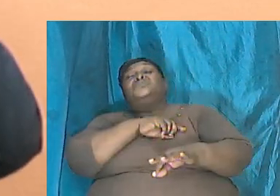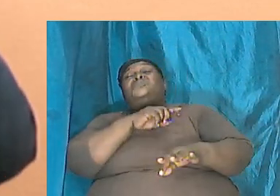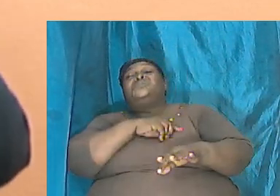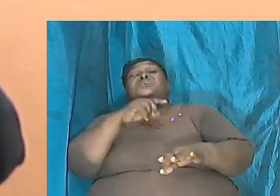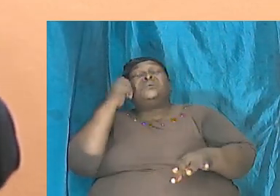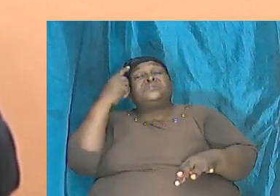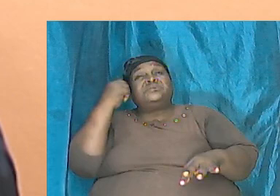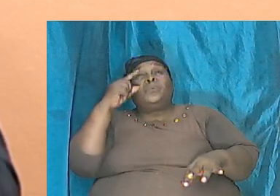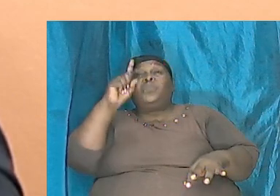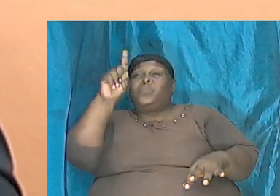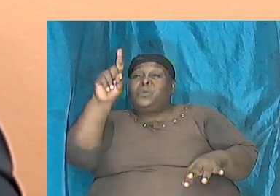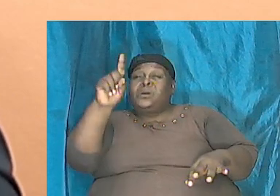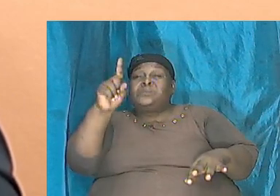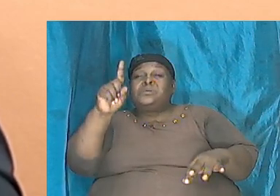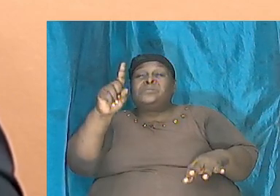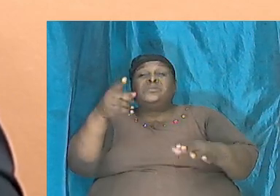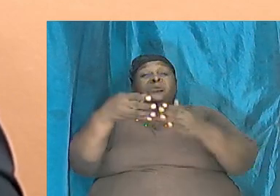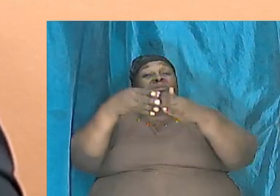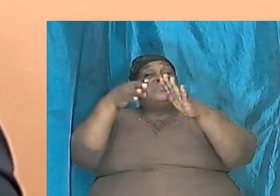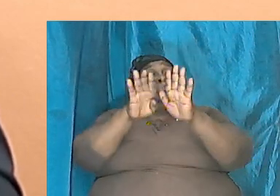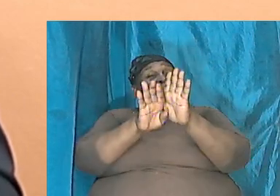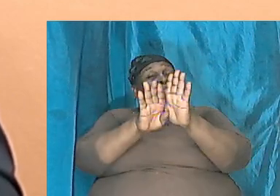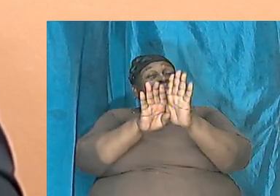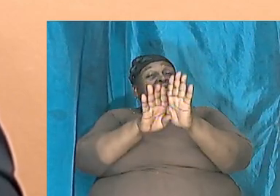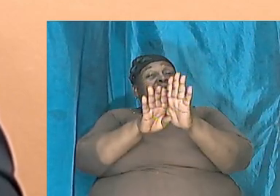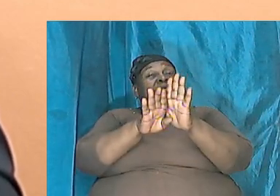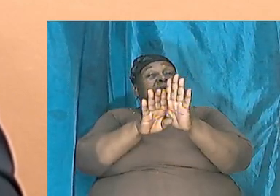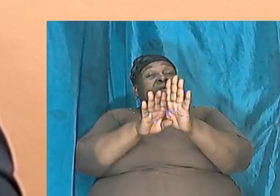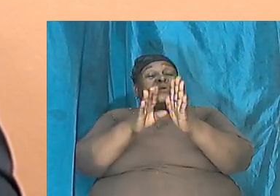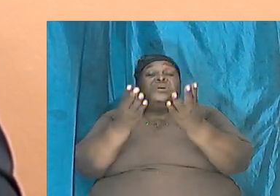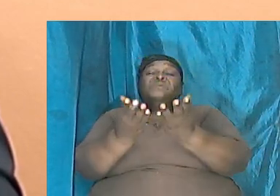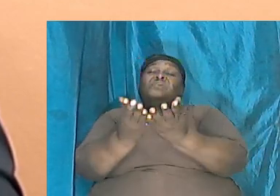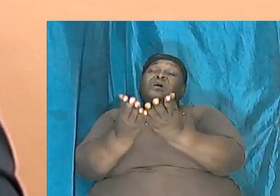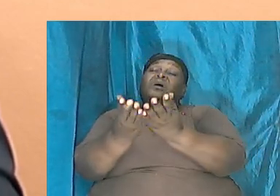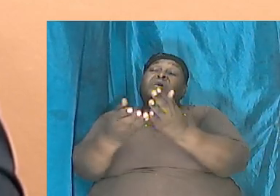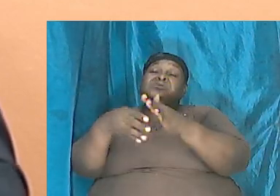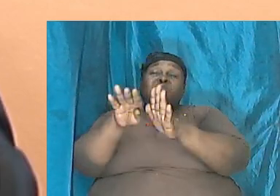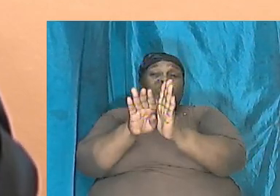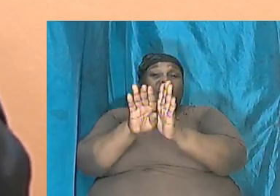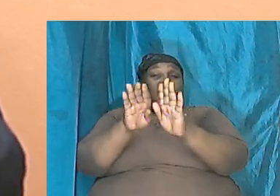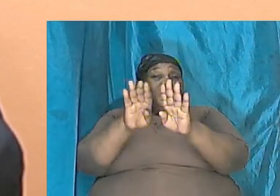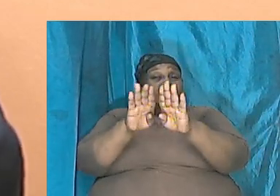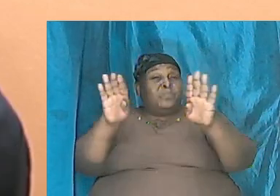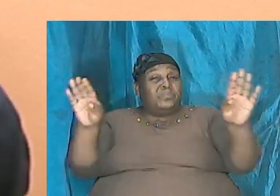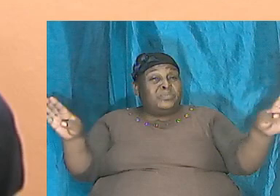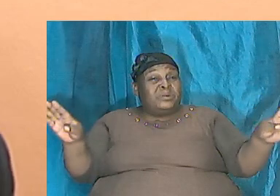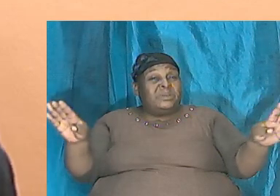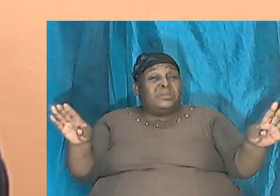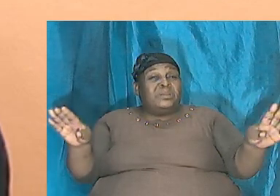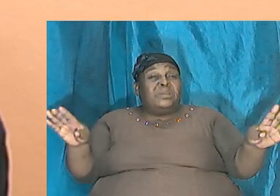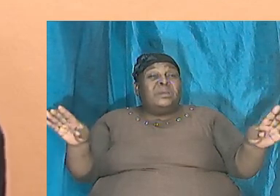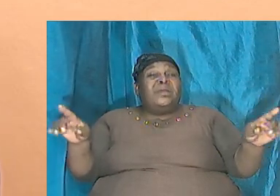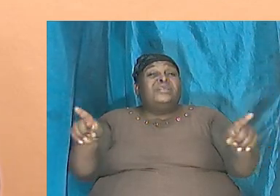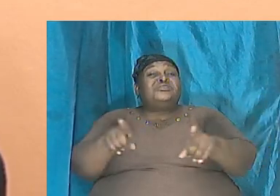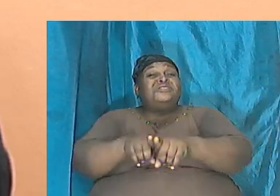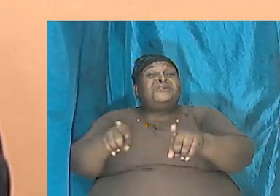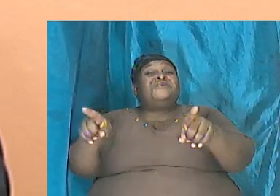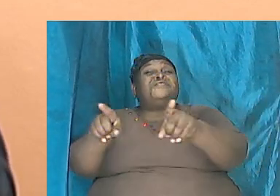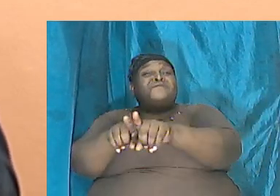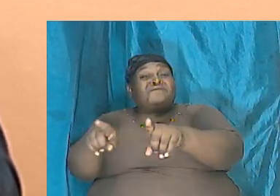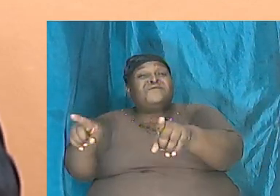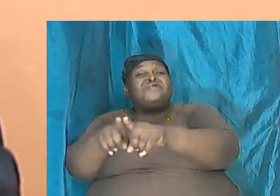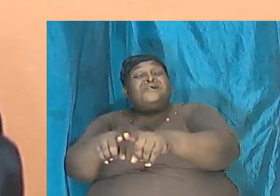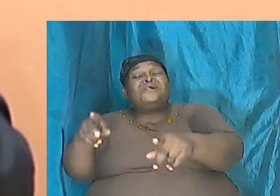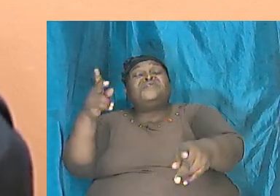the ark had one door and the ark door was opened and the different kinds of